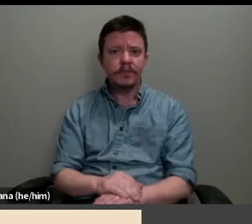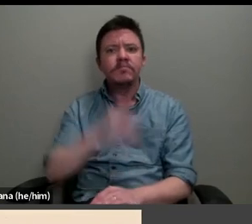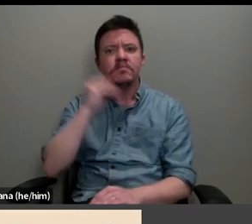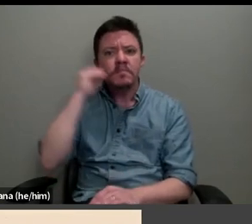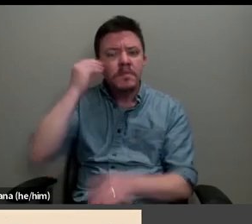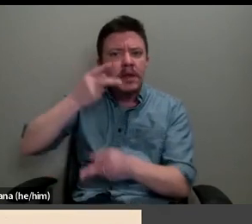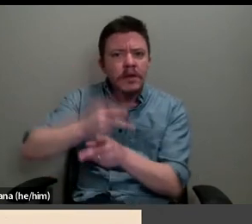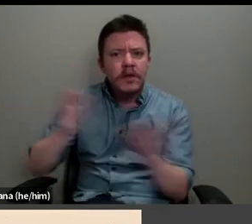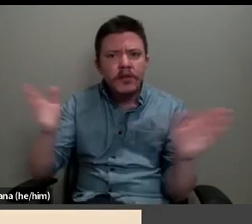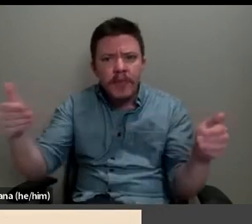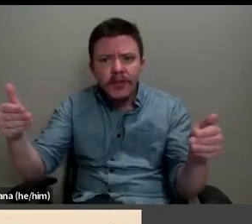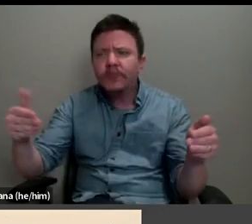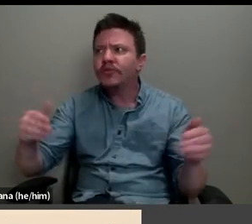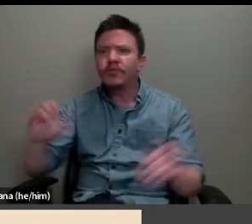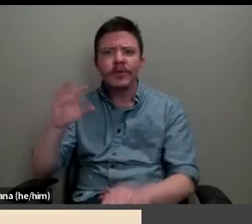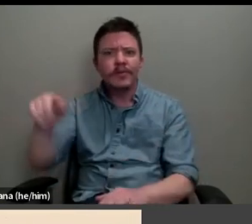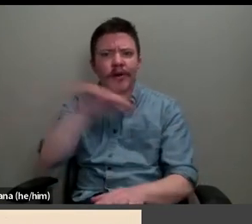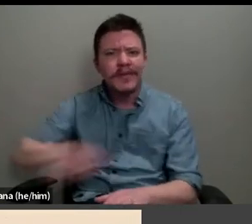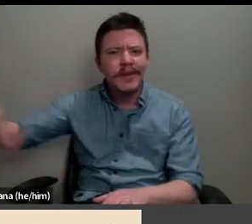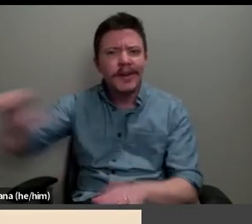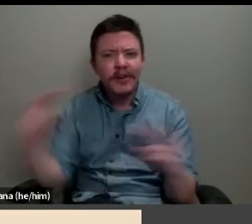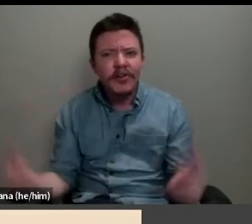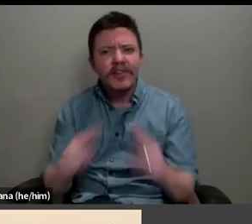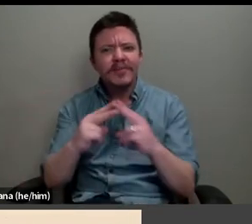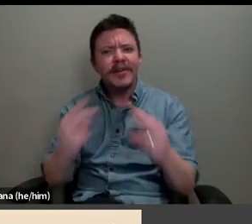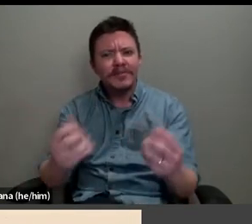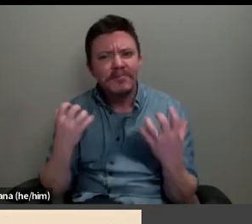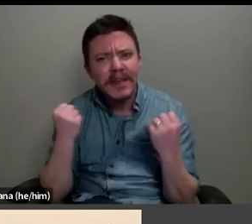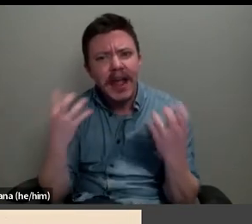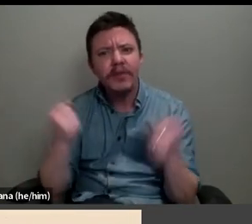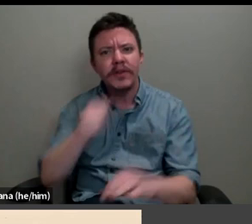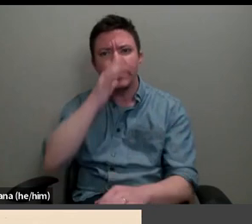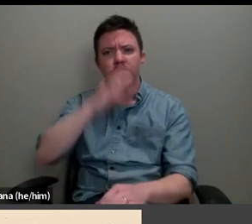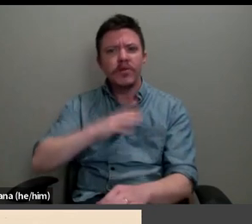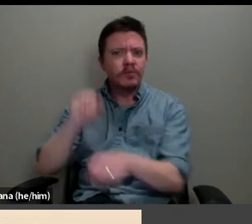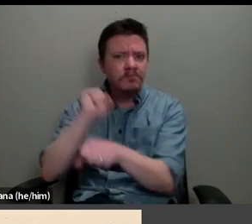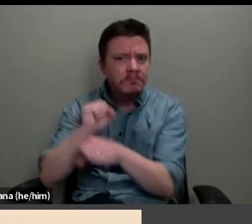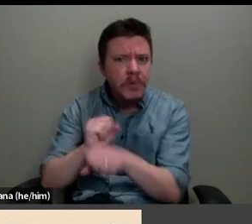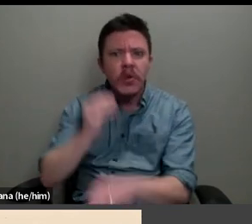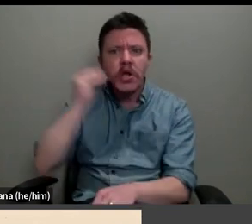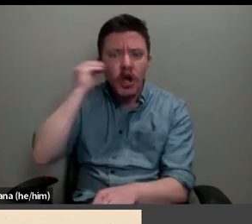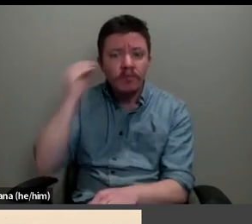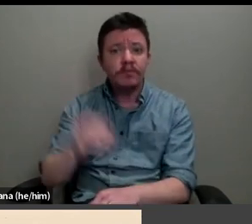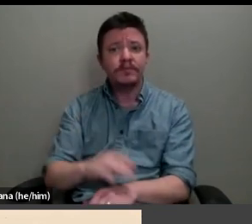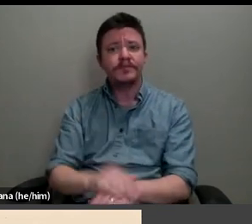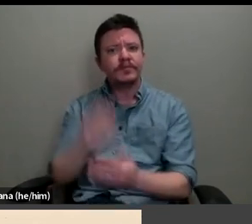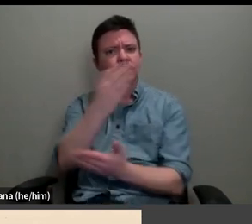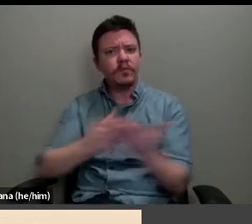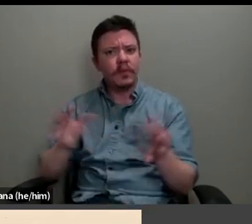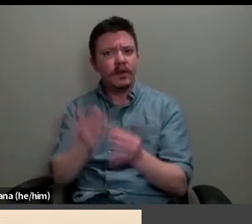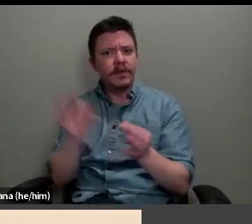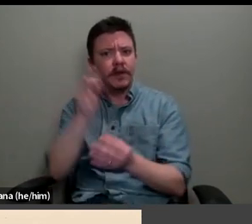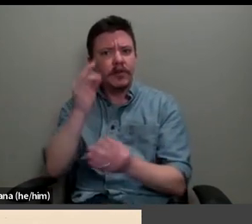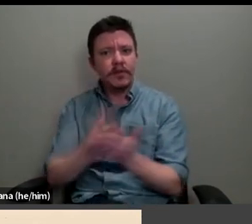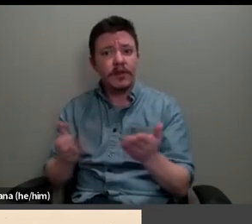in across Paris, countless numbers of women were occupied in industrial homework, a sector of the sewing industry that